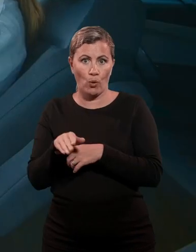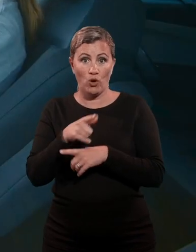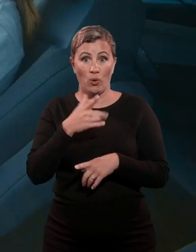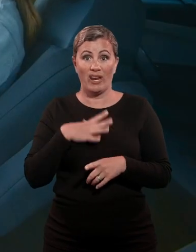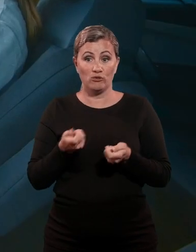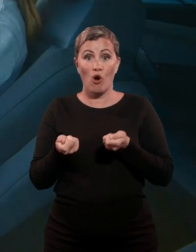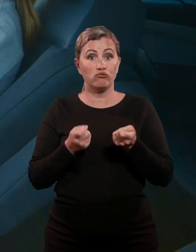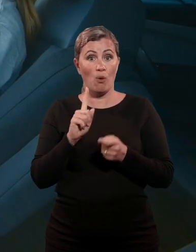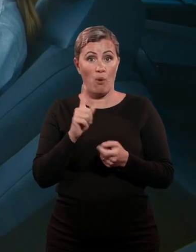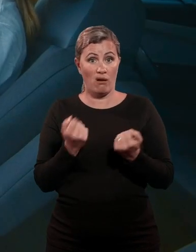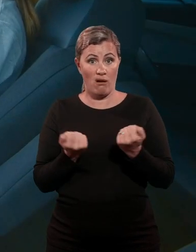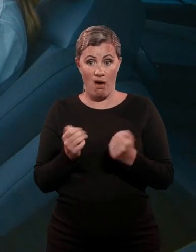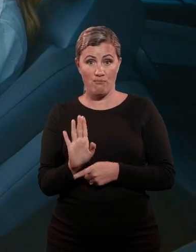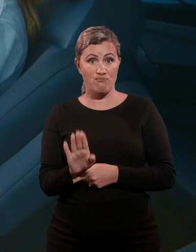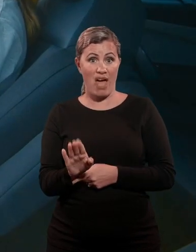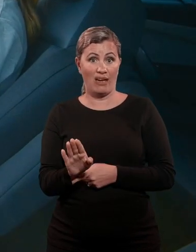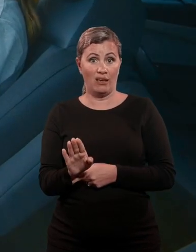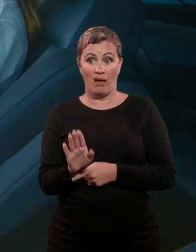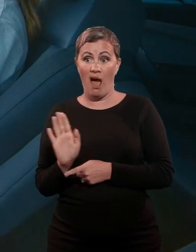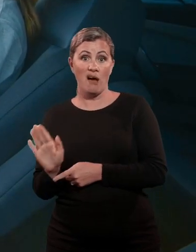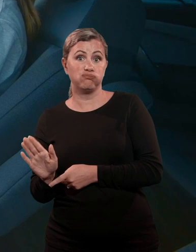you just needing to control the brake and accelerator.